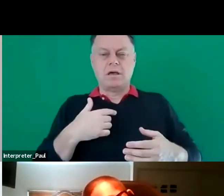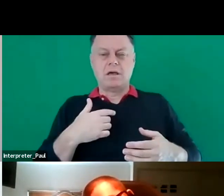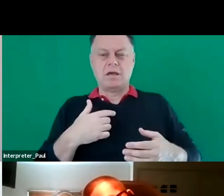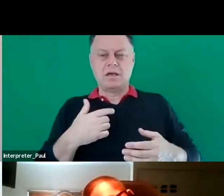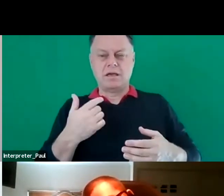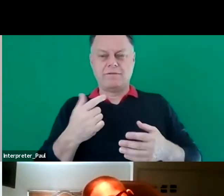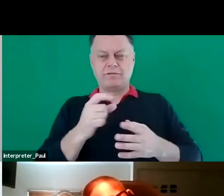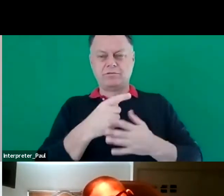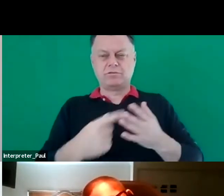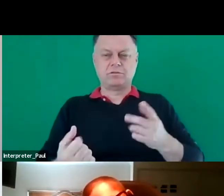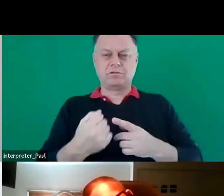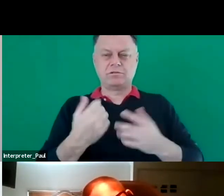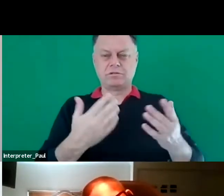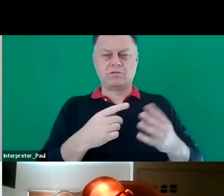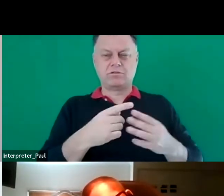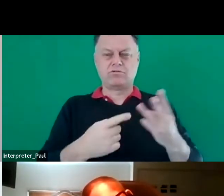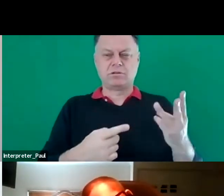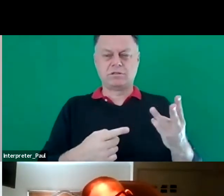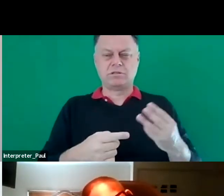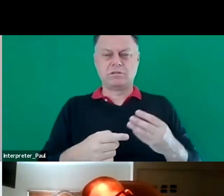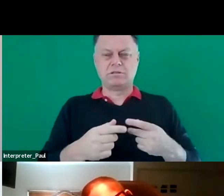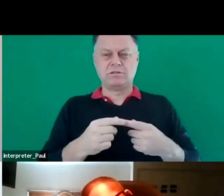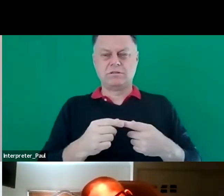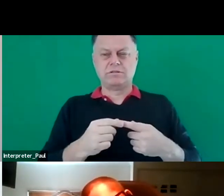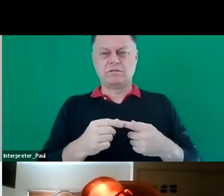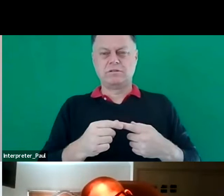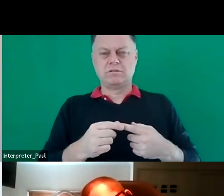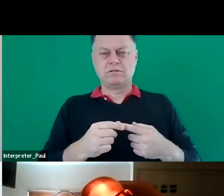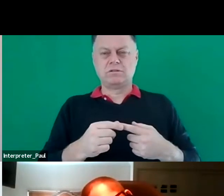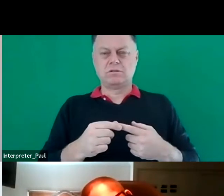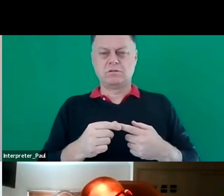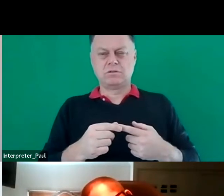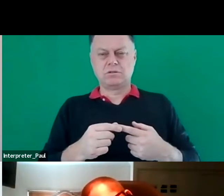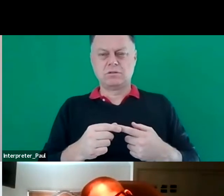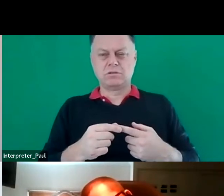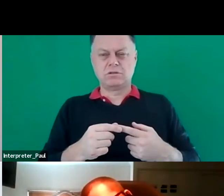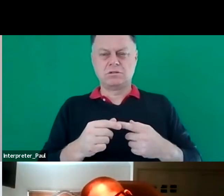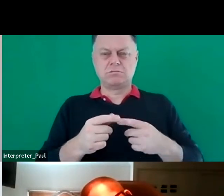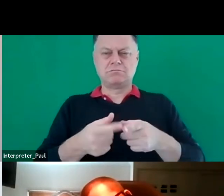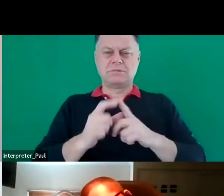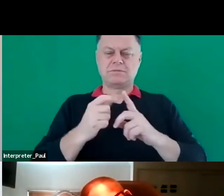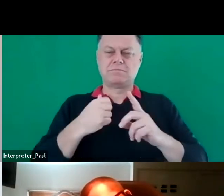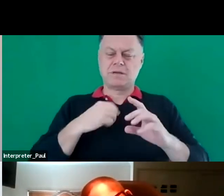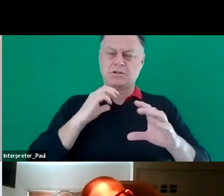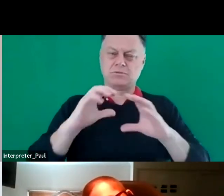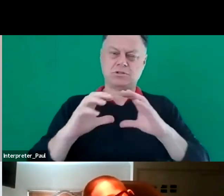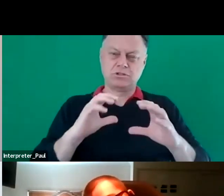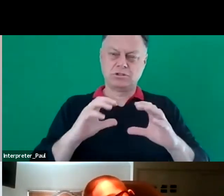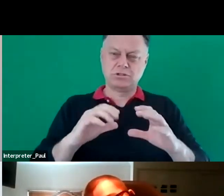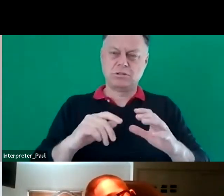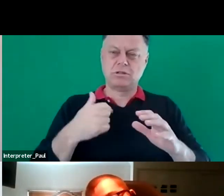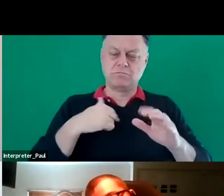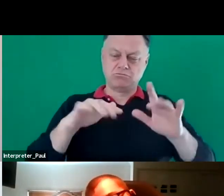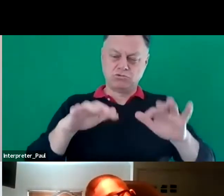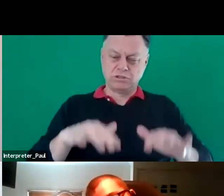disability has impacted my study has been firstly, that there's been difficulties with my communication, whether it's written,